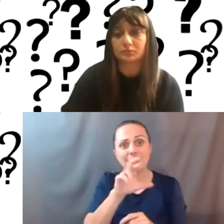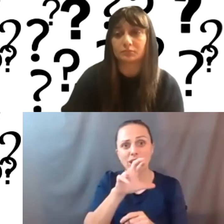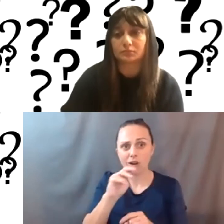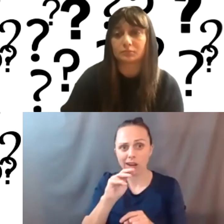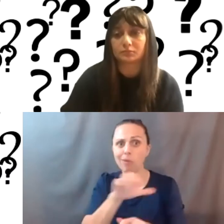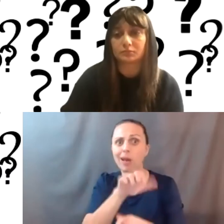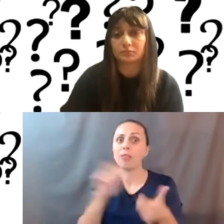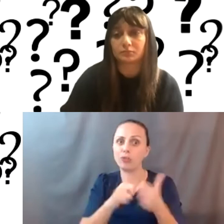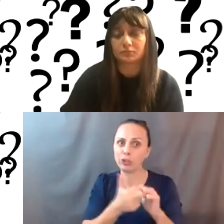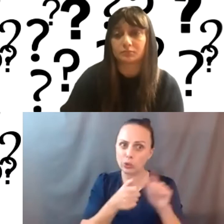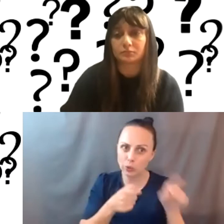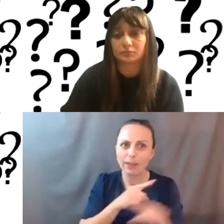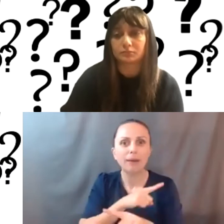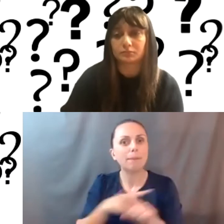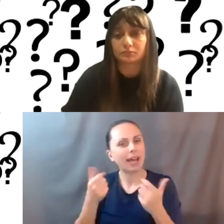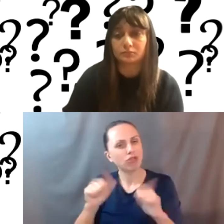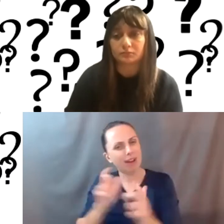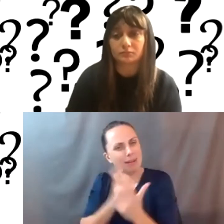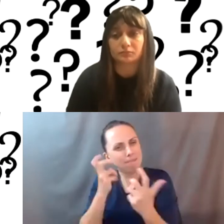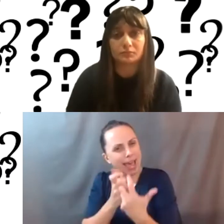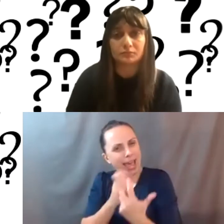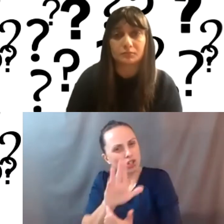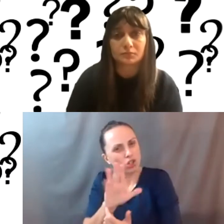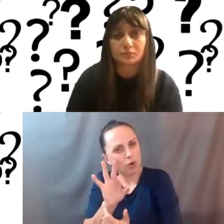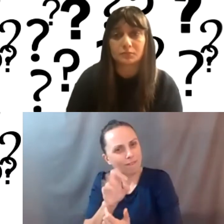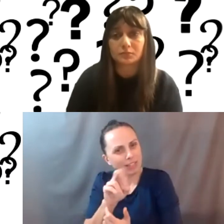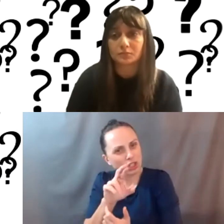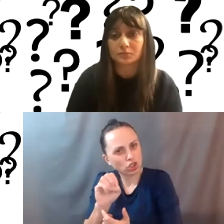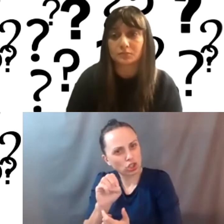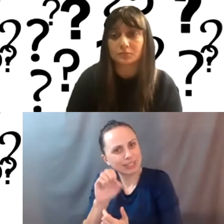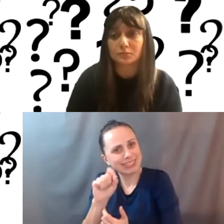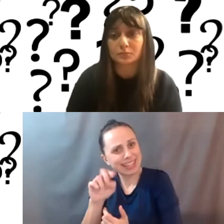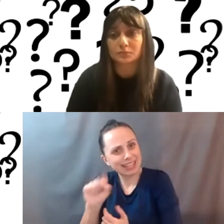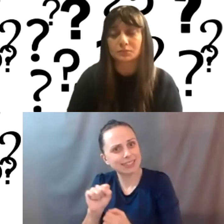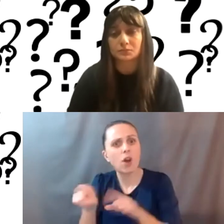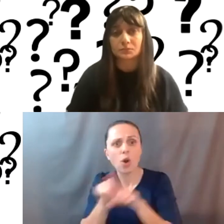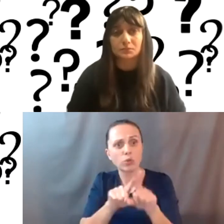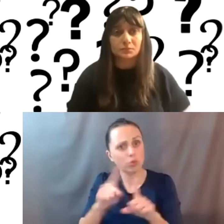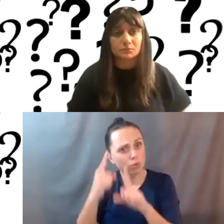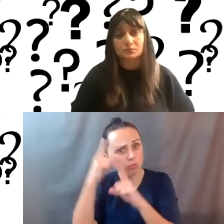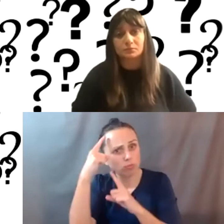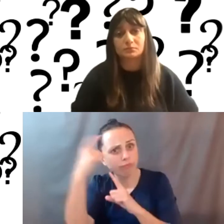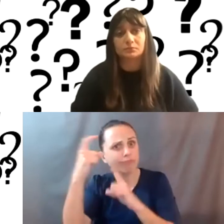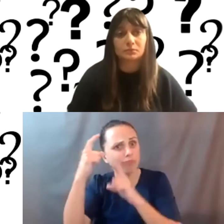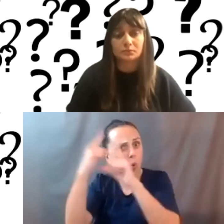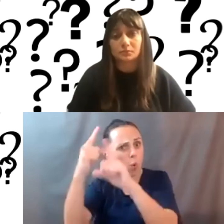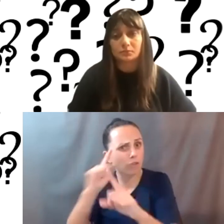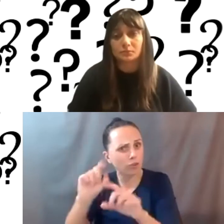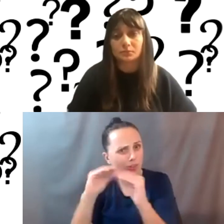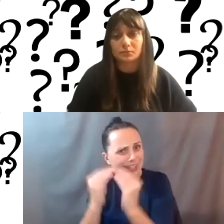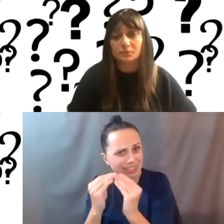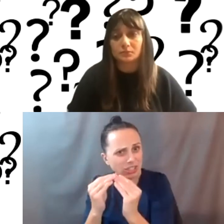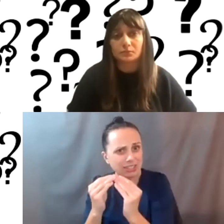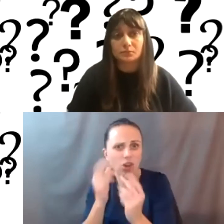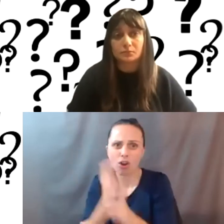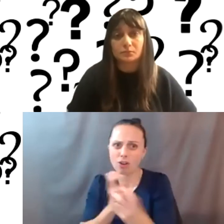issue, but looking at trying to match what your feature sets and really importantly, like what your direction of your organization is going in. So, you